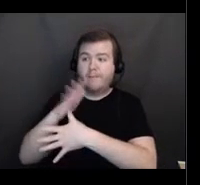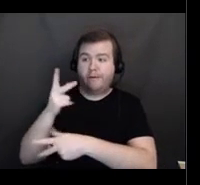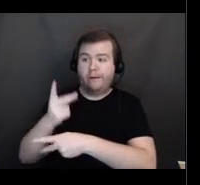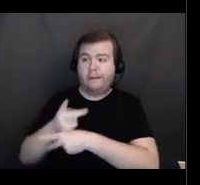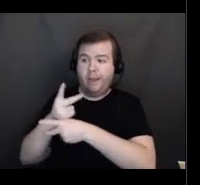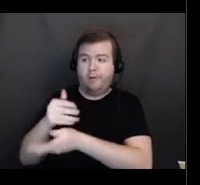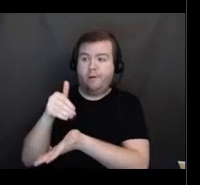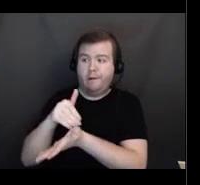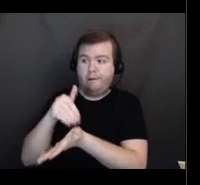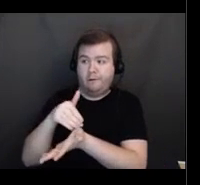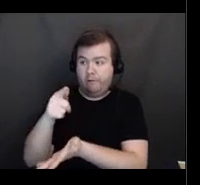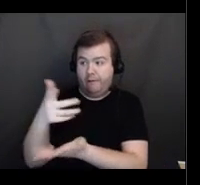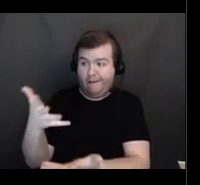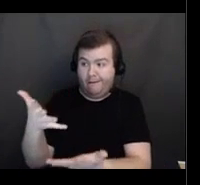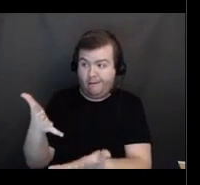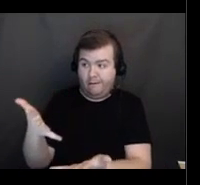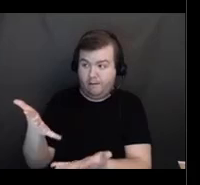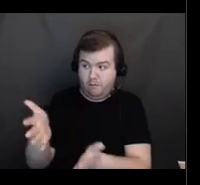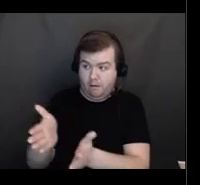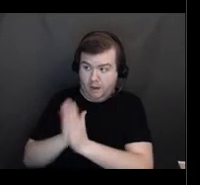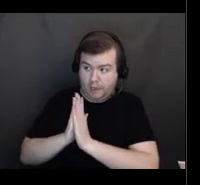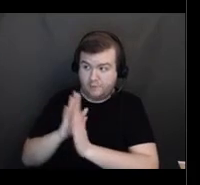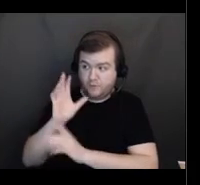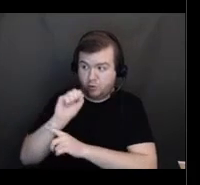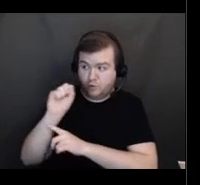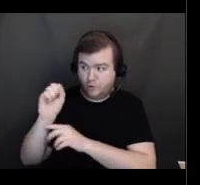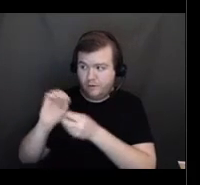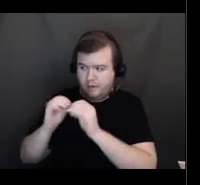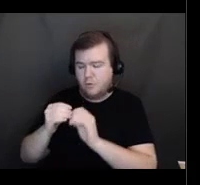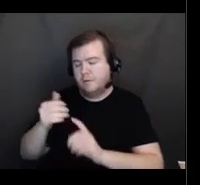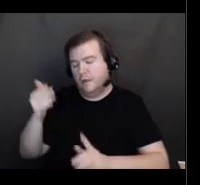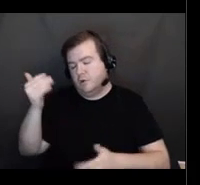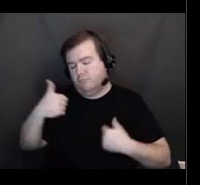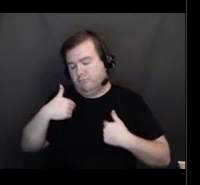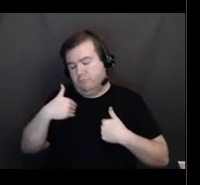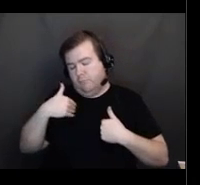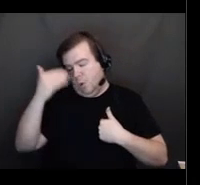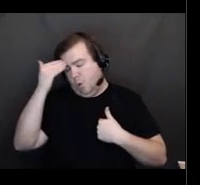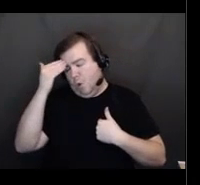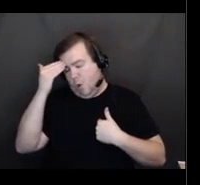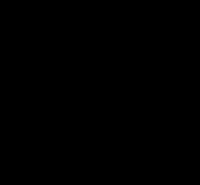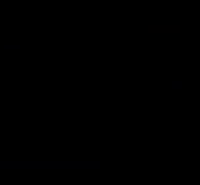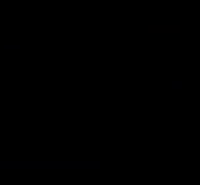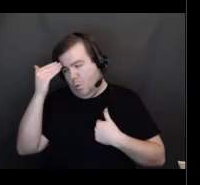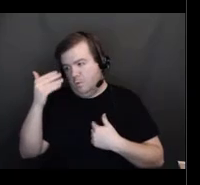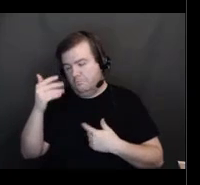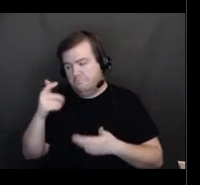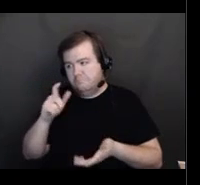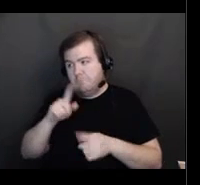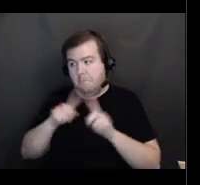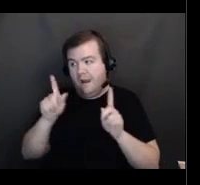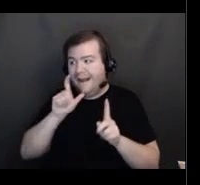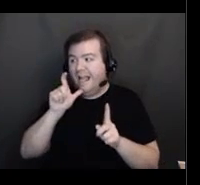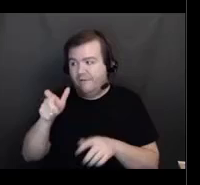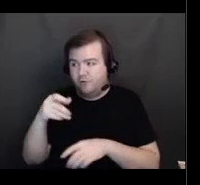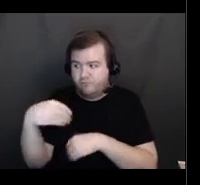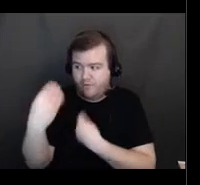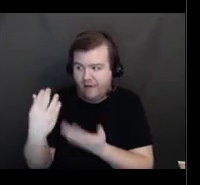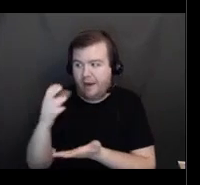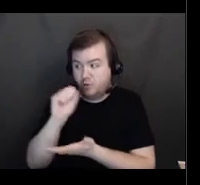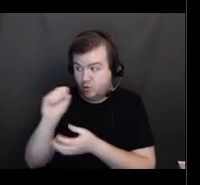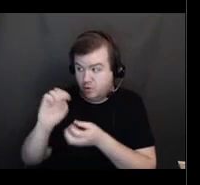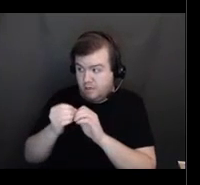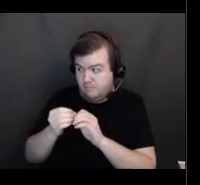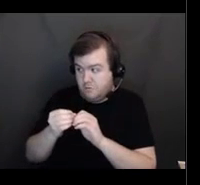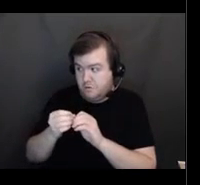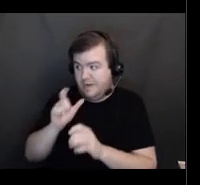you for your social security number, you know that that's a trusted source, but it's not required. They may ask for it, but it's not